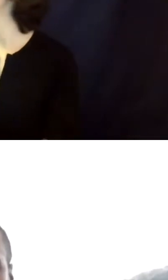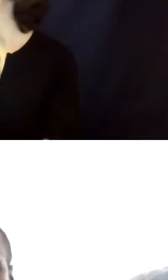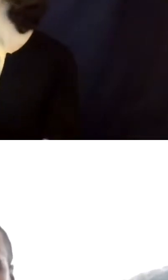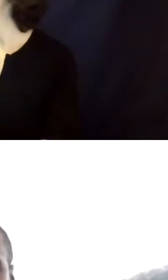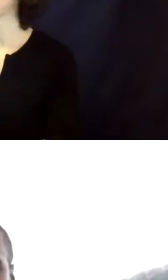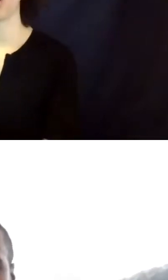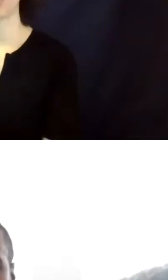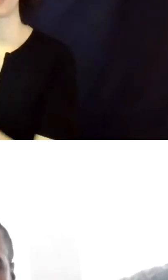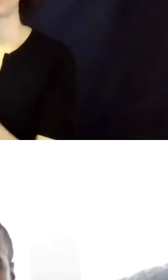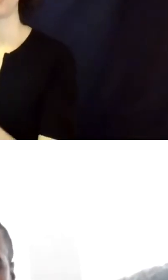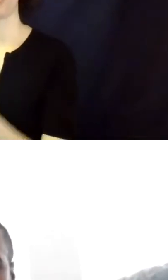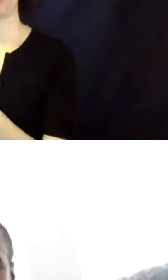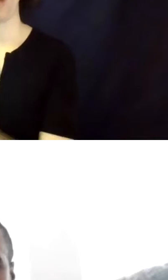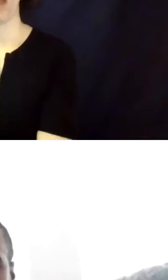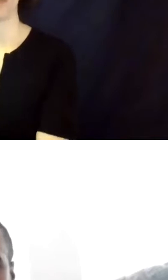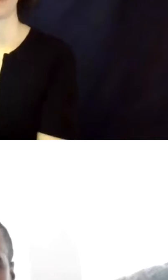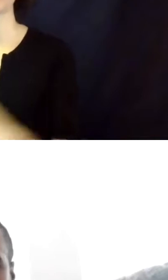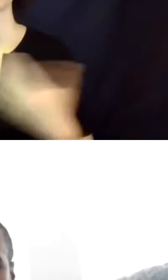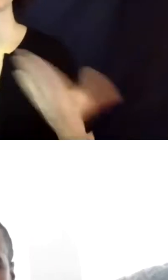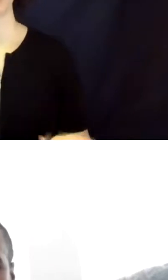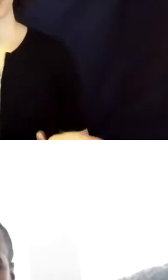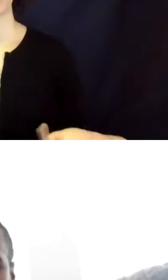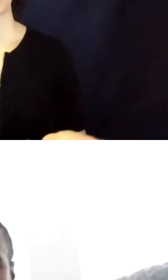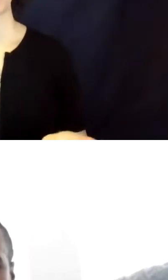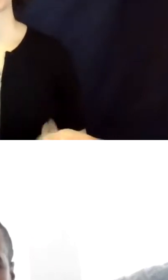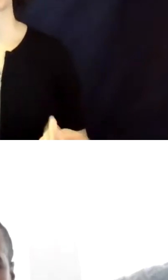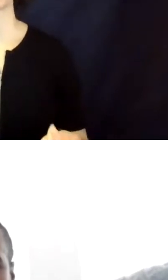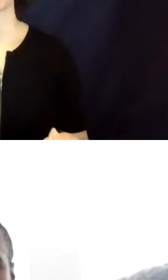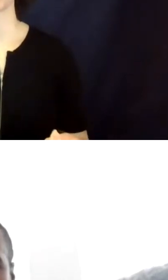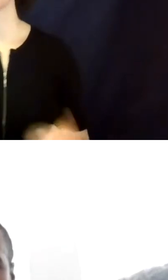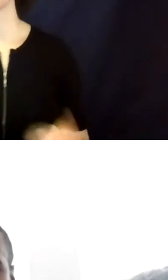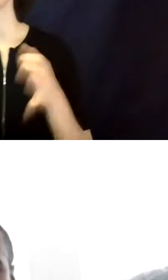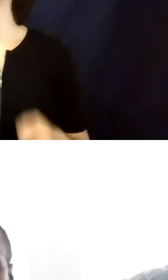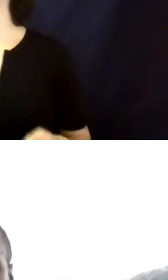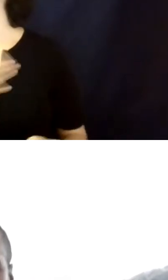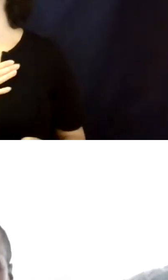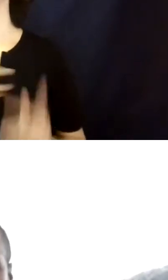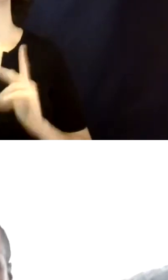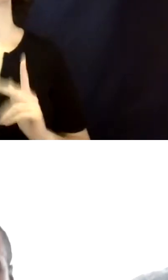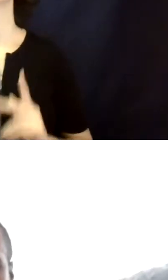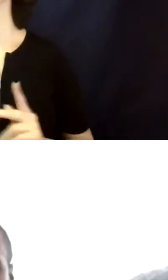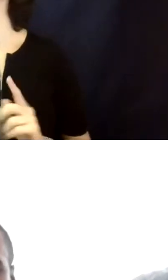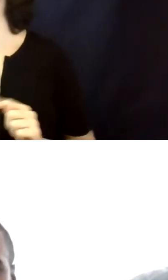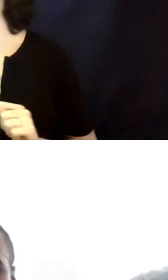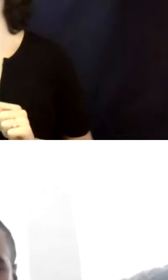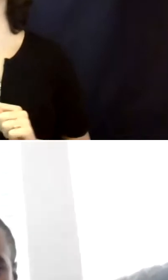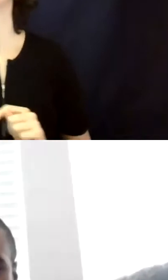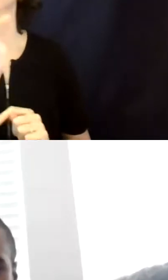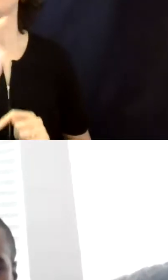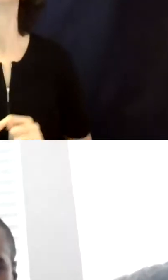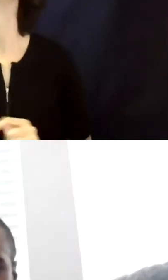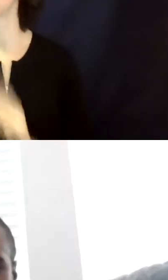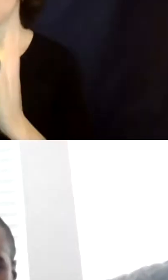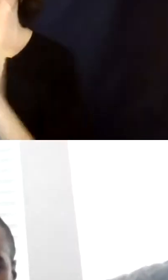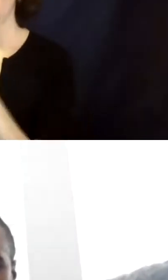So you basically are going to decide who your people are, have all of that information written down.